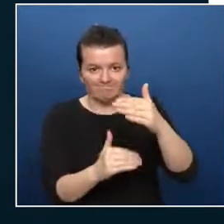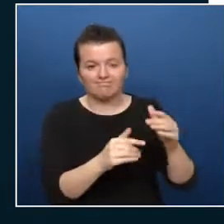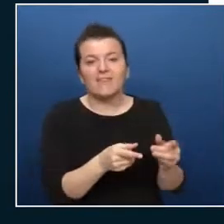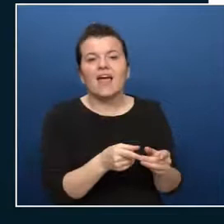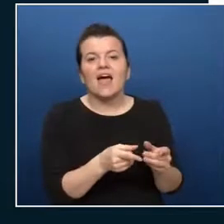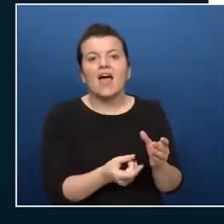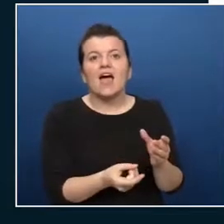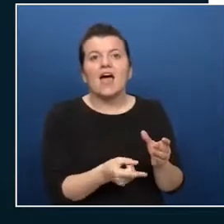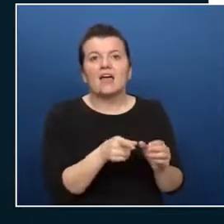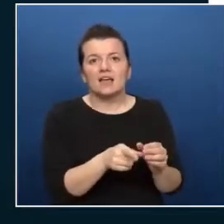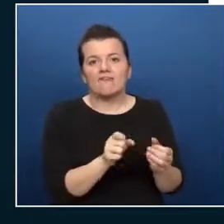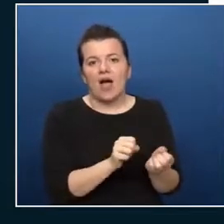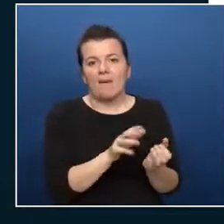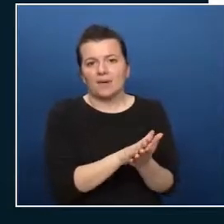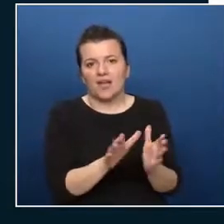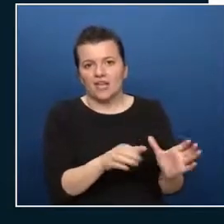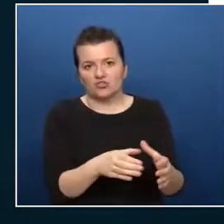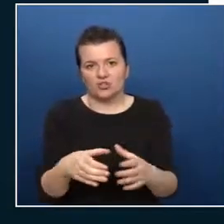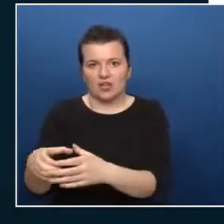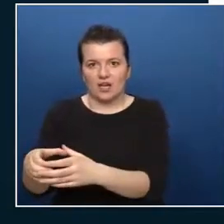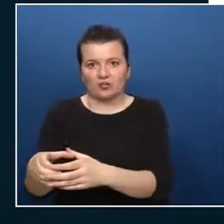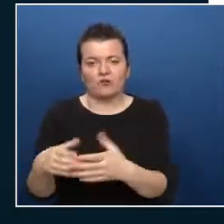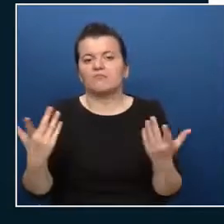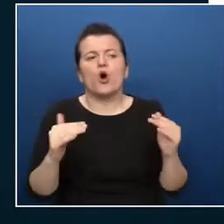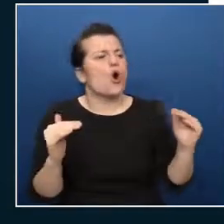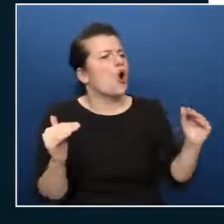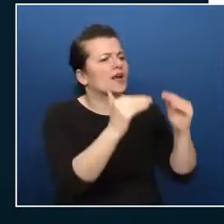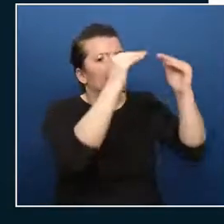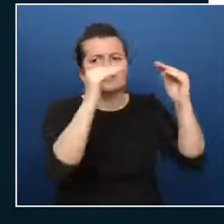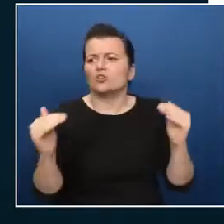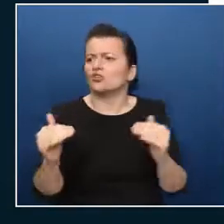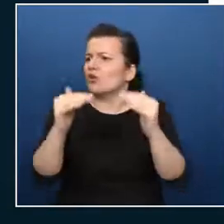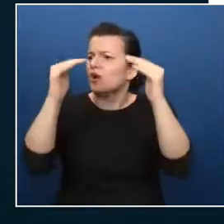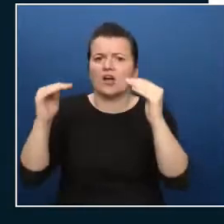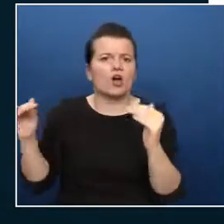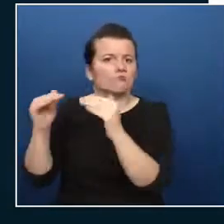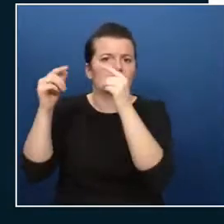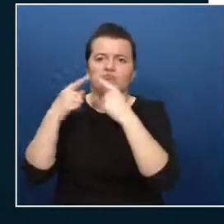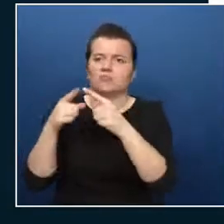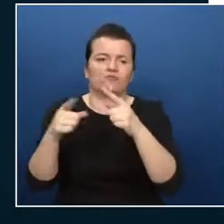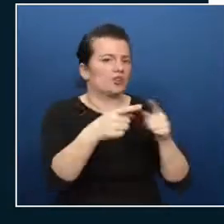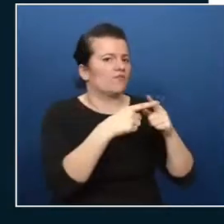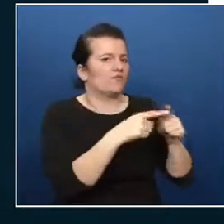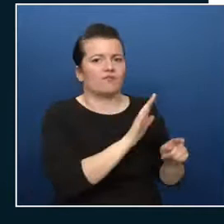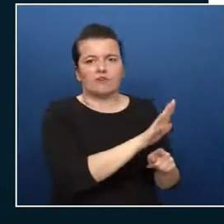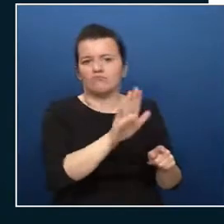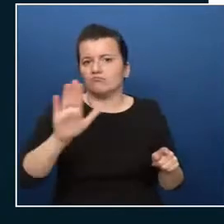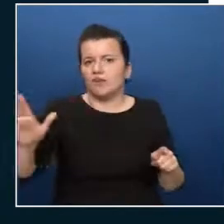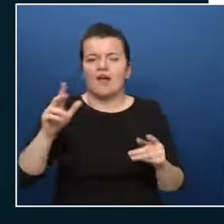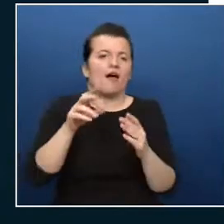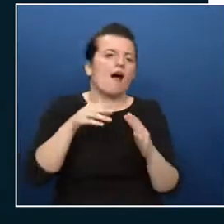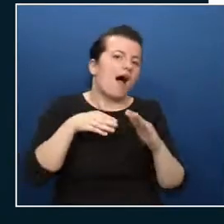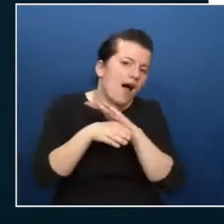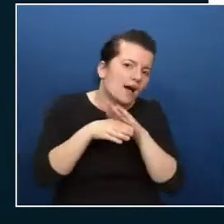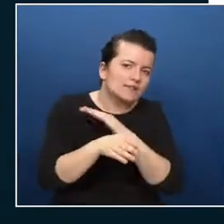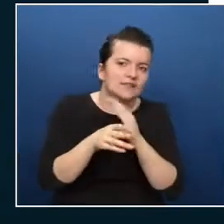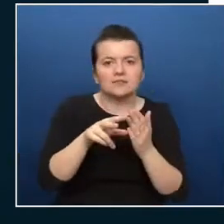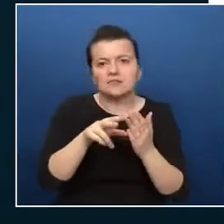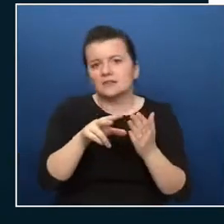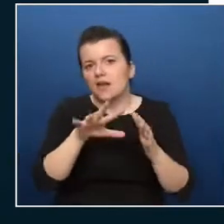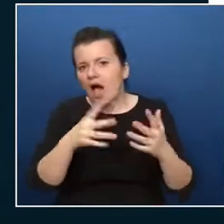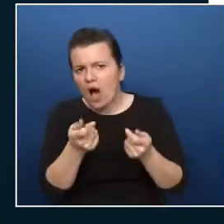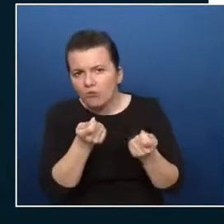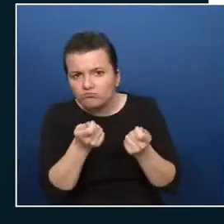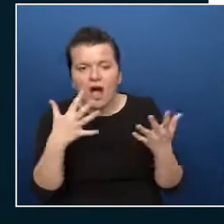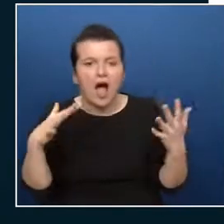every organization and are based on various topics like access controls data protection needs or compliance